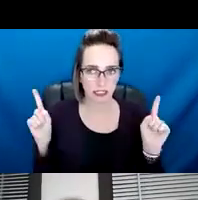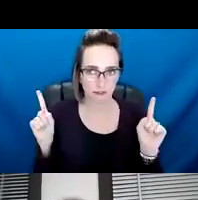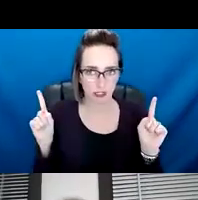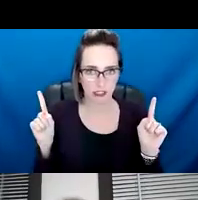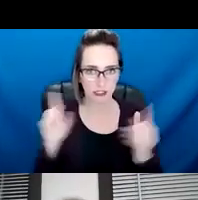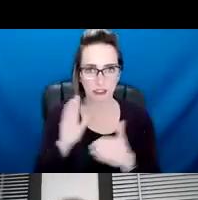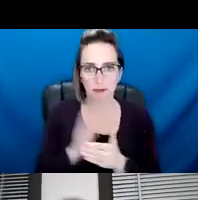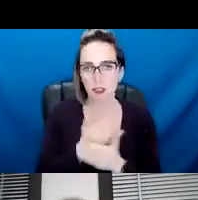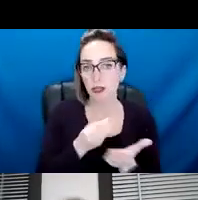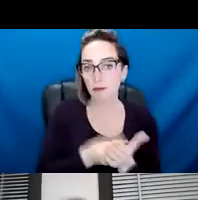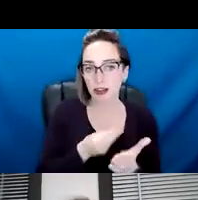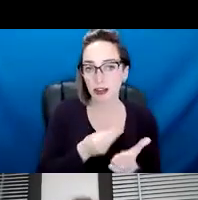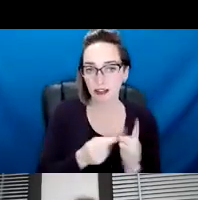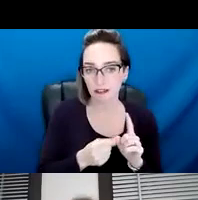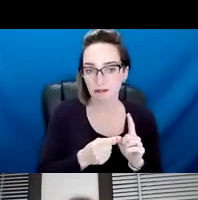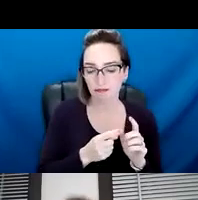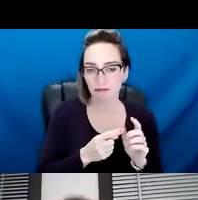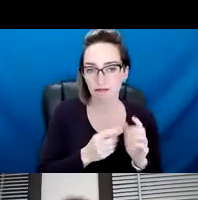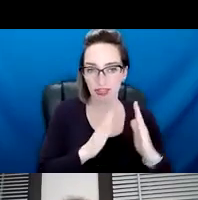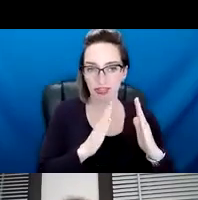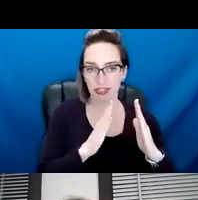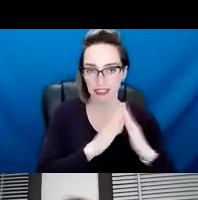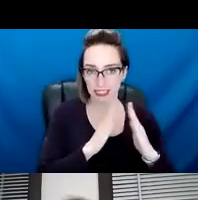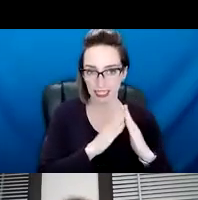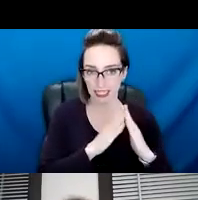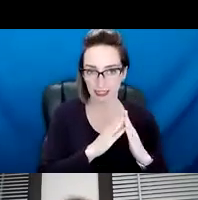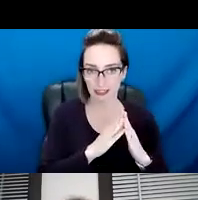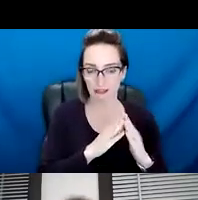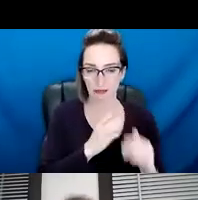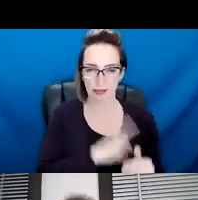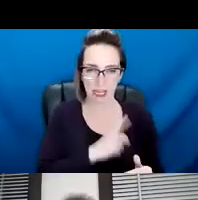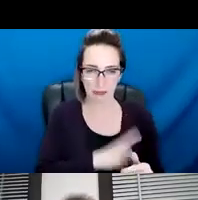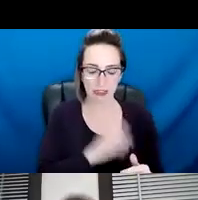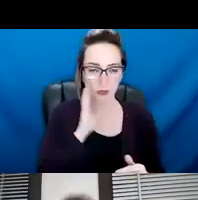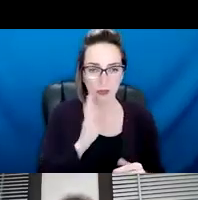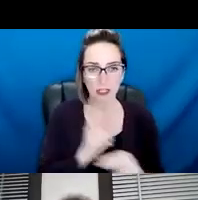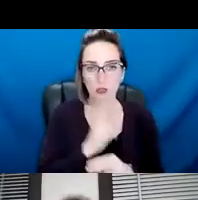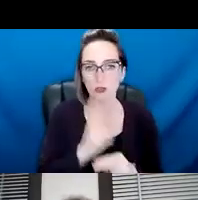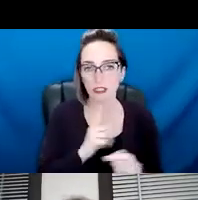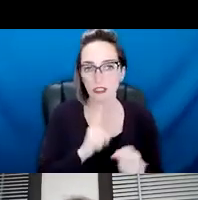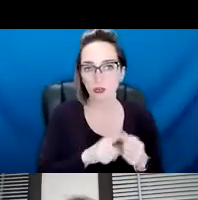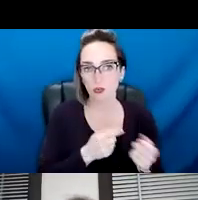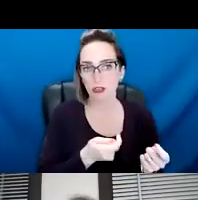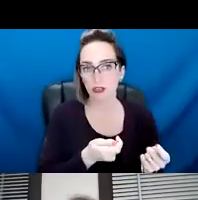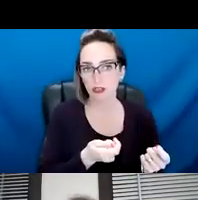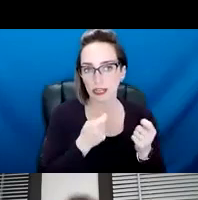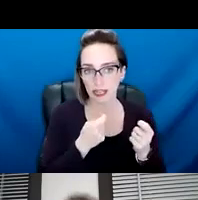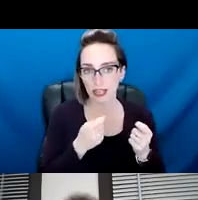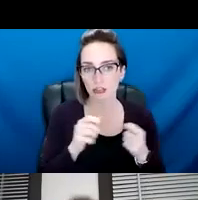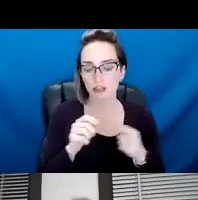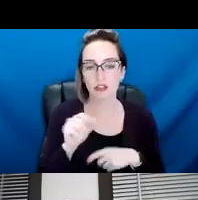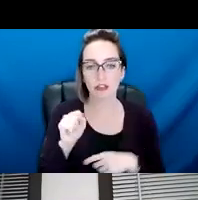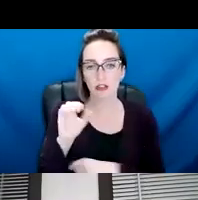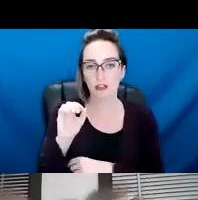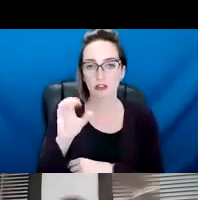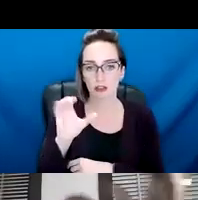the funding that the city, um, was going to use to, um, engage, um, social media influencers,